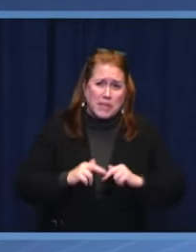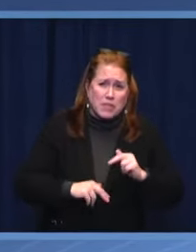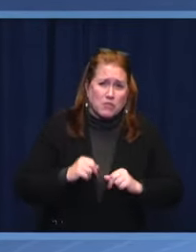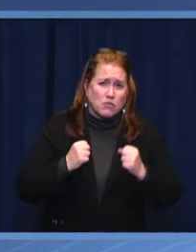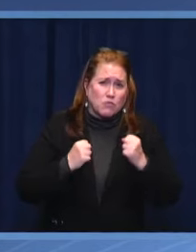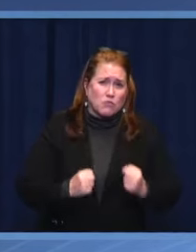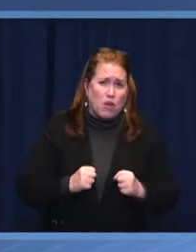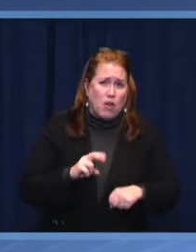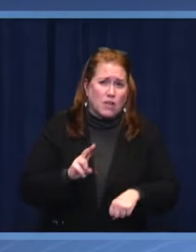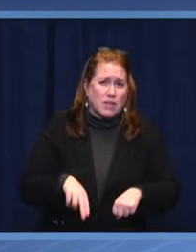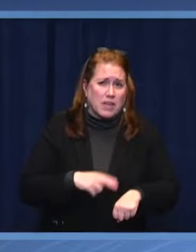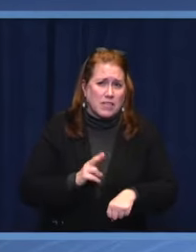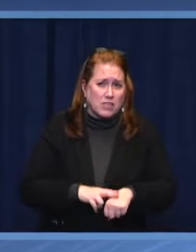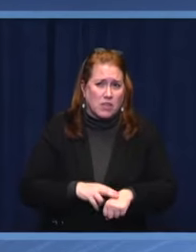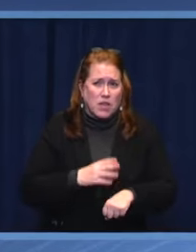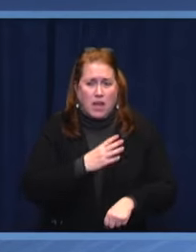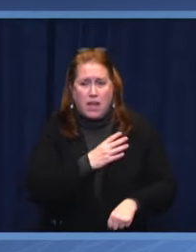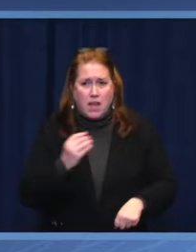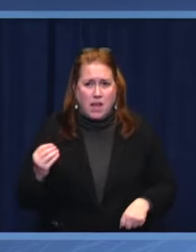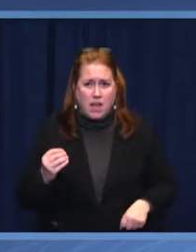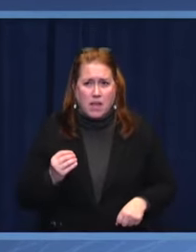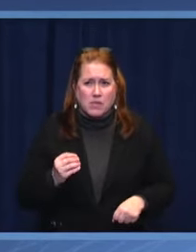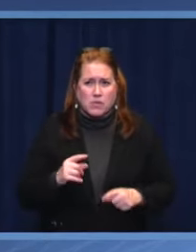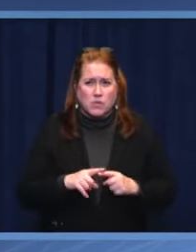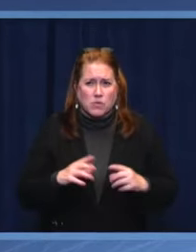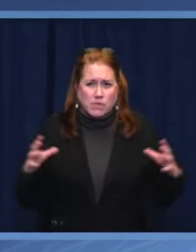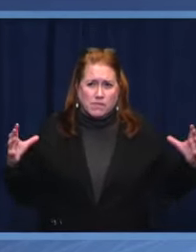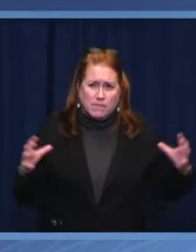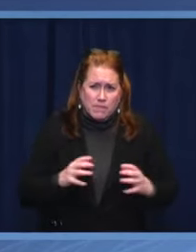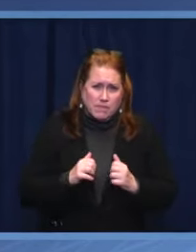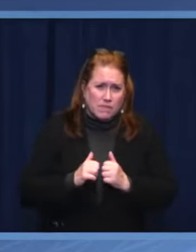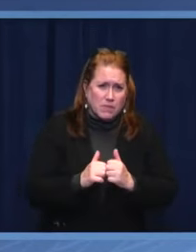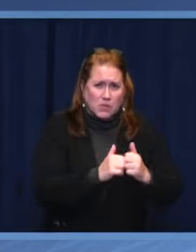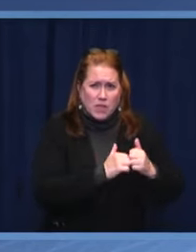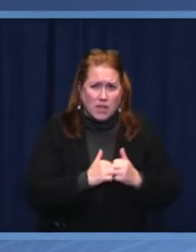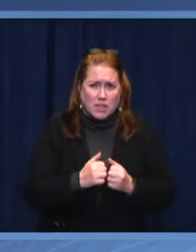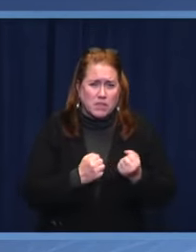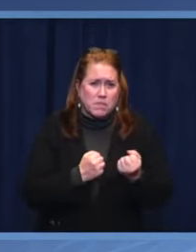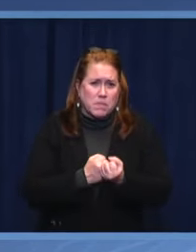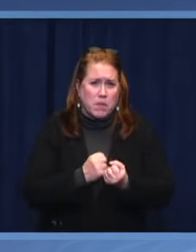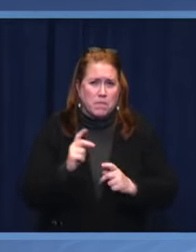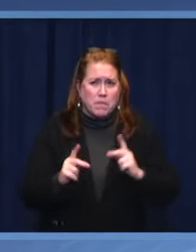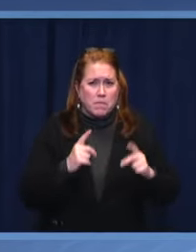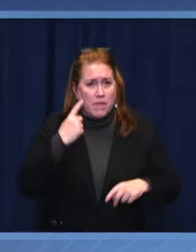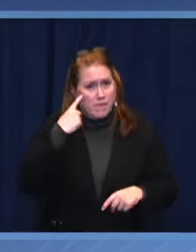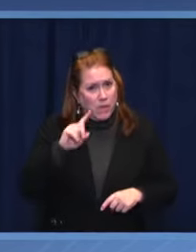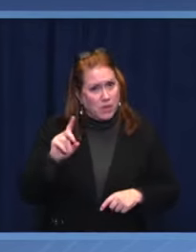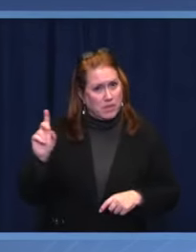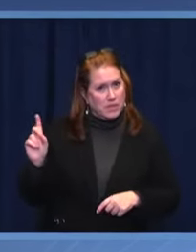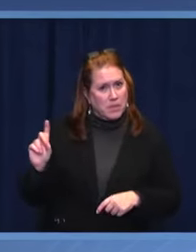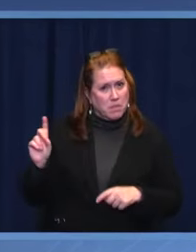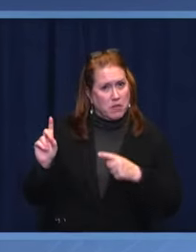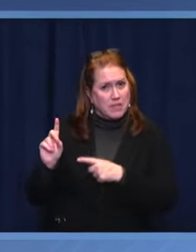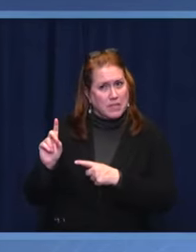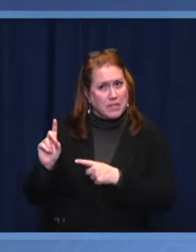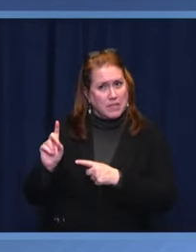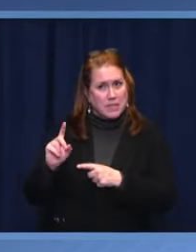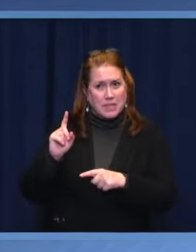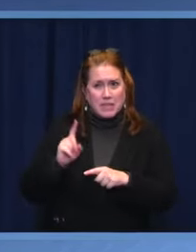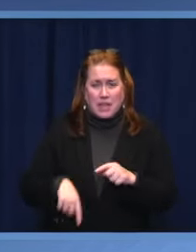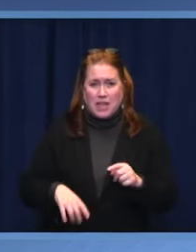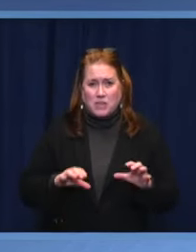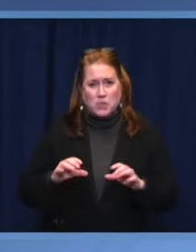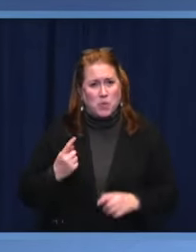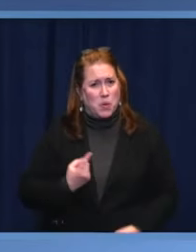and to consolidate support, people's support for democracy. But we cannot do it alone.